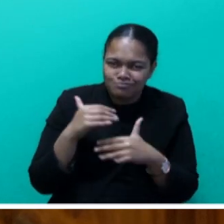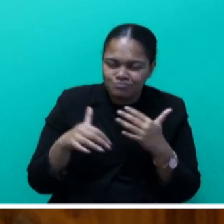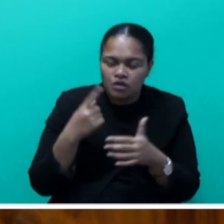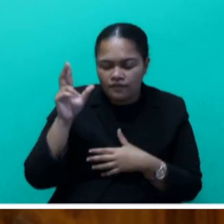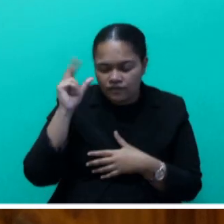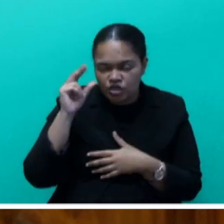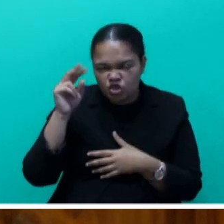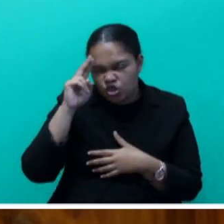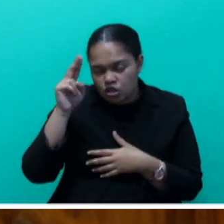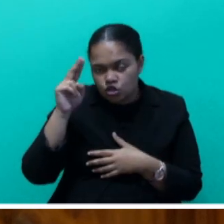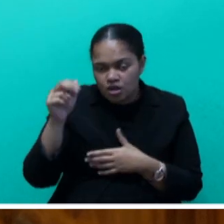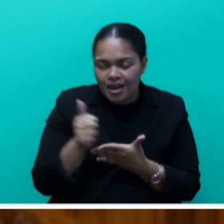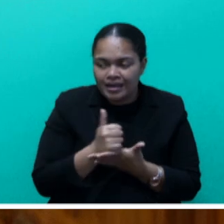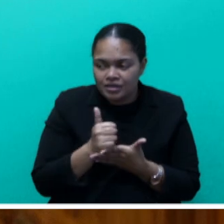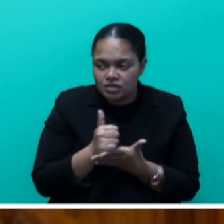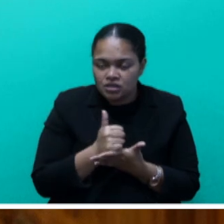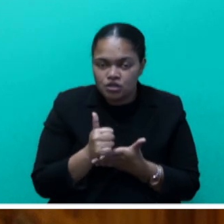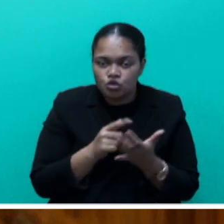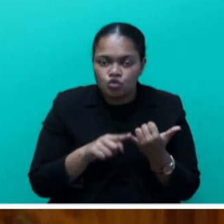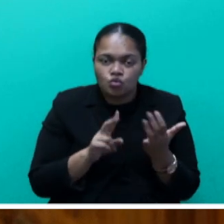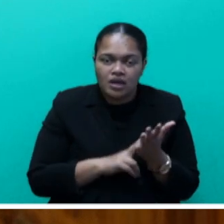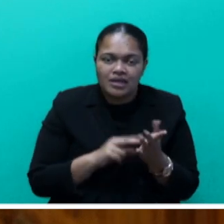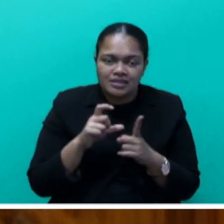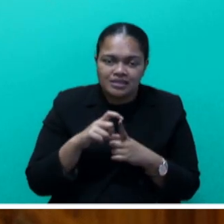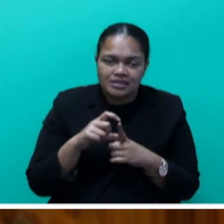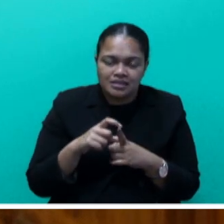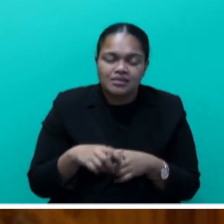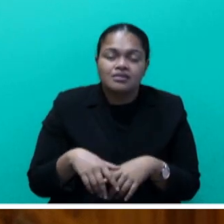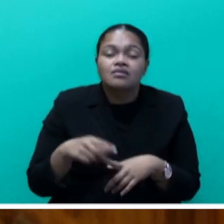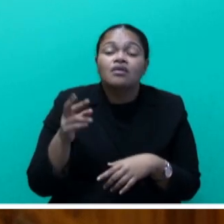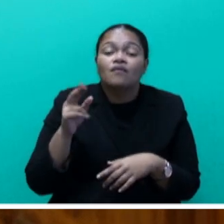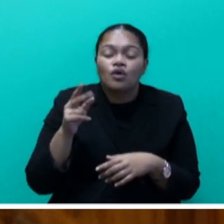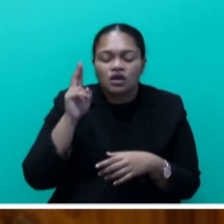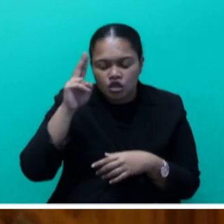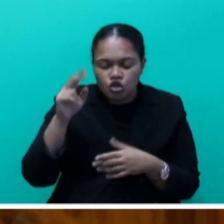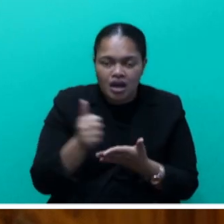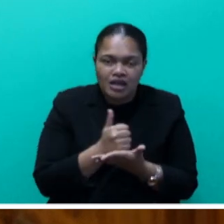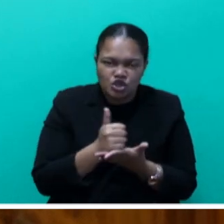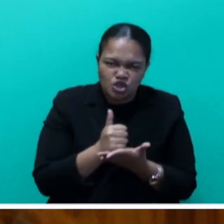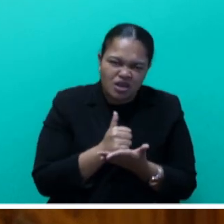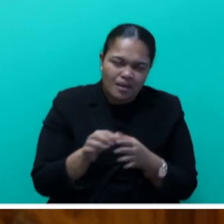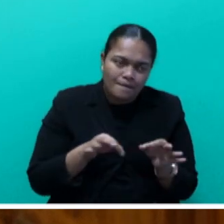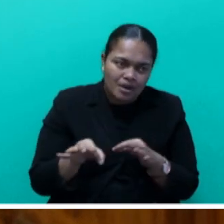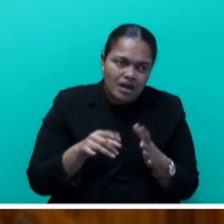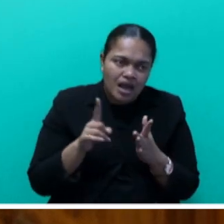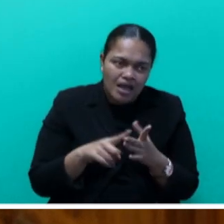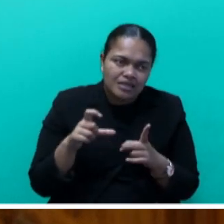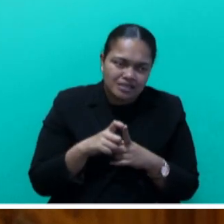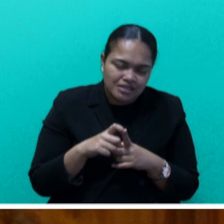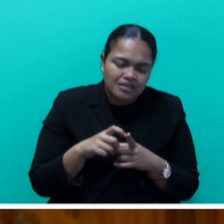Fiji National Action for UN Grip for Fiji National Action Plan for the Ideal International